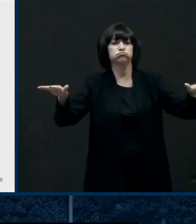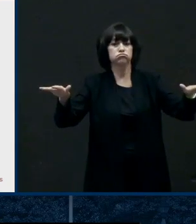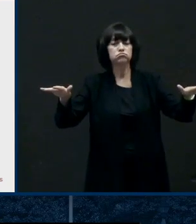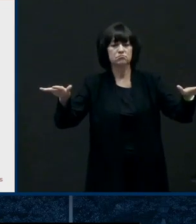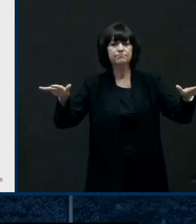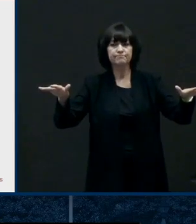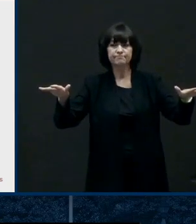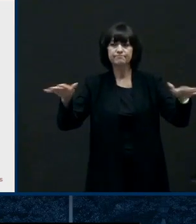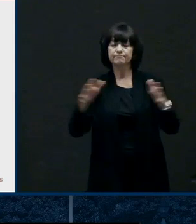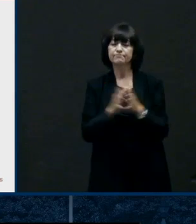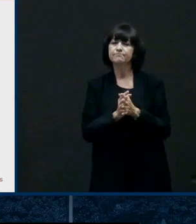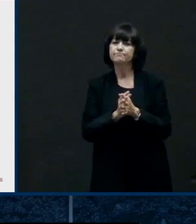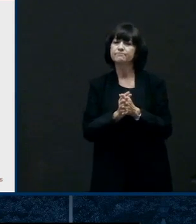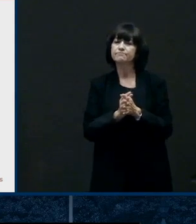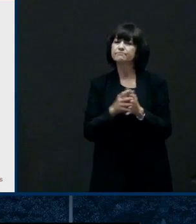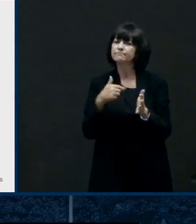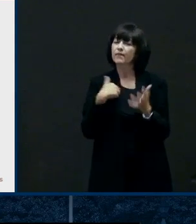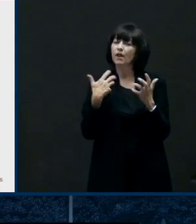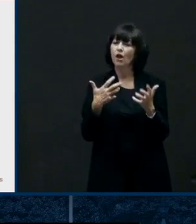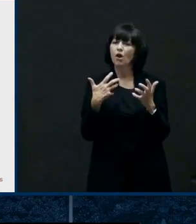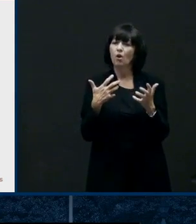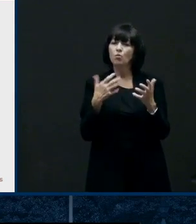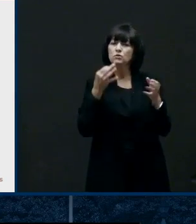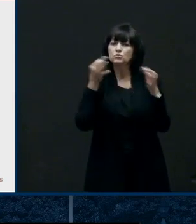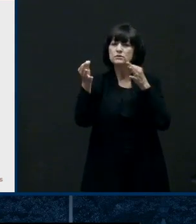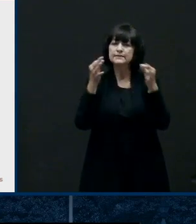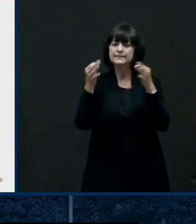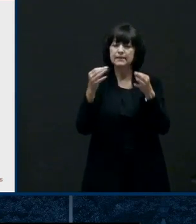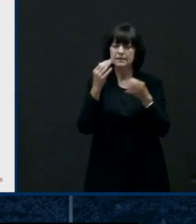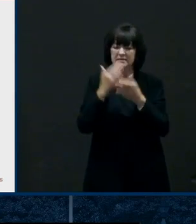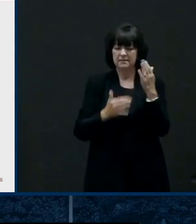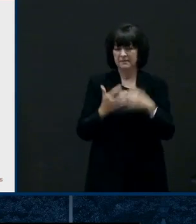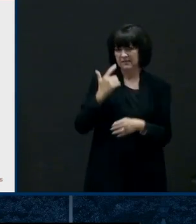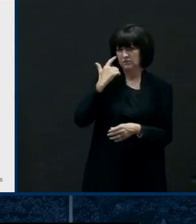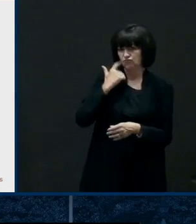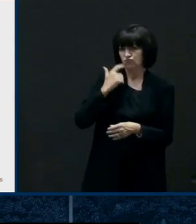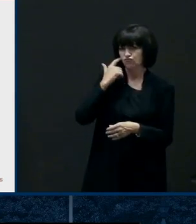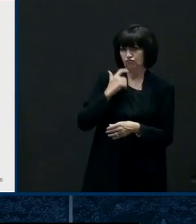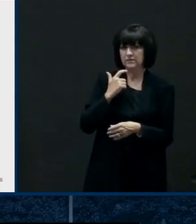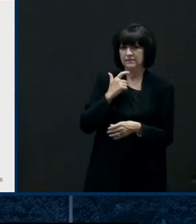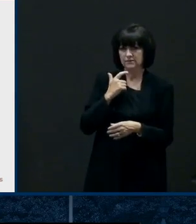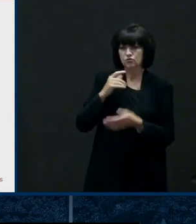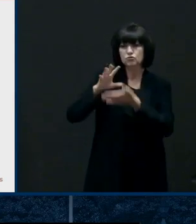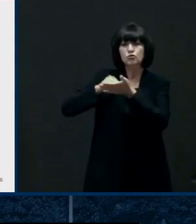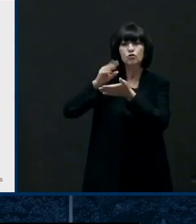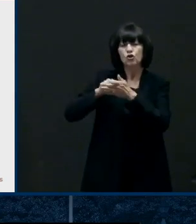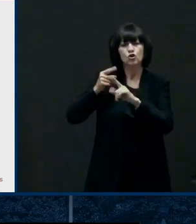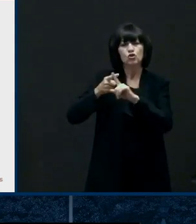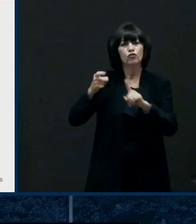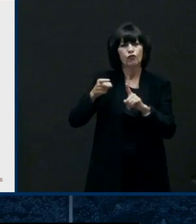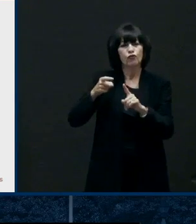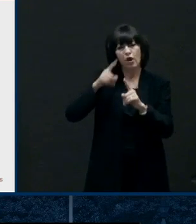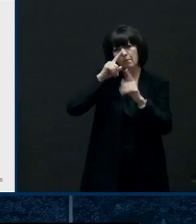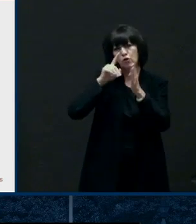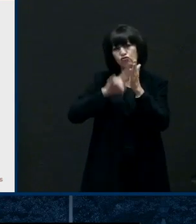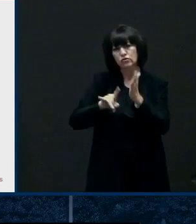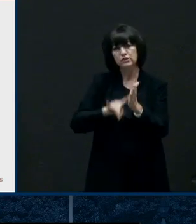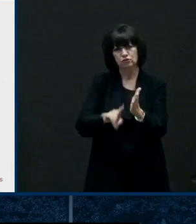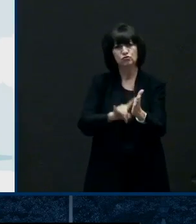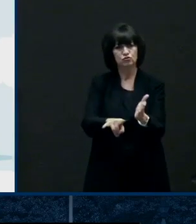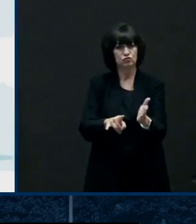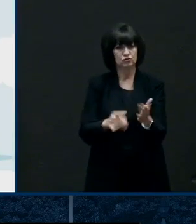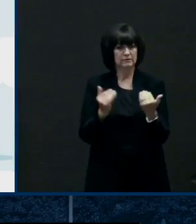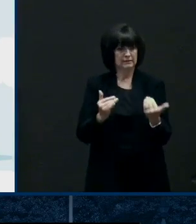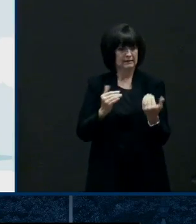some of the latest learnings in the research to uh talk about how what we know